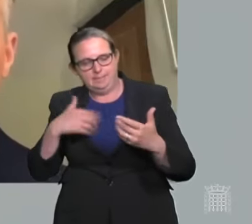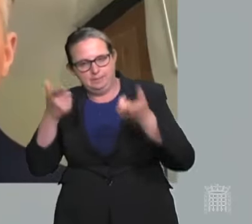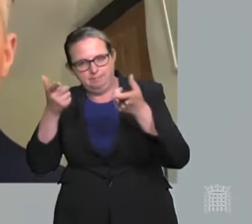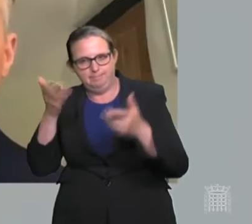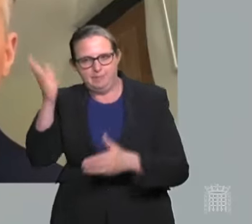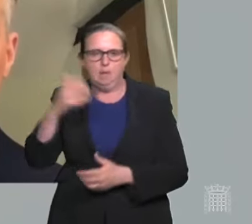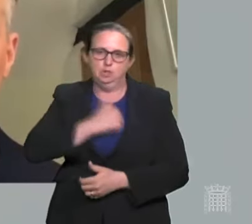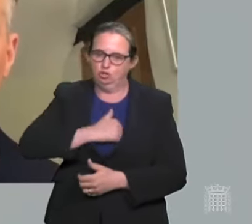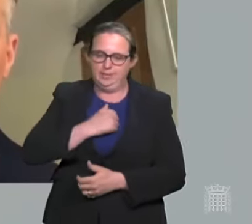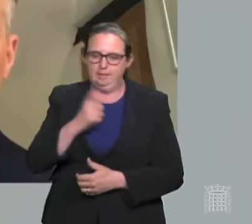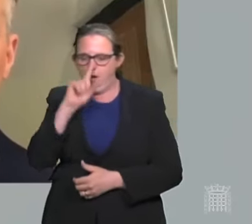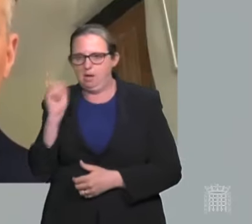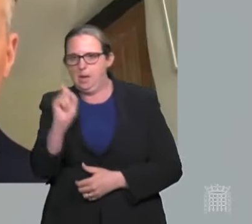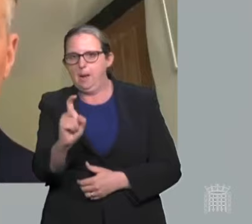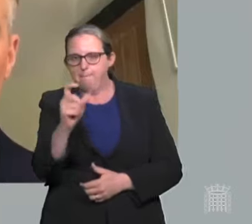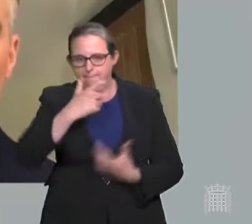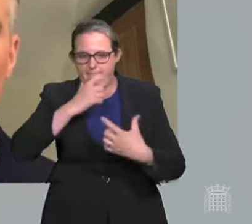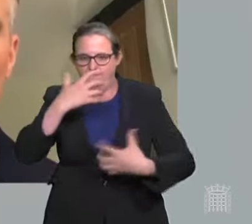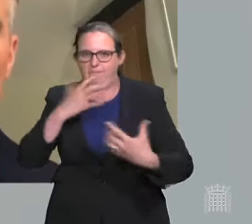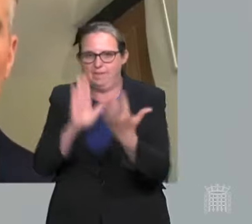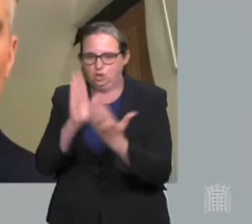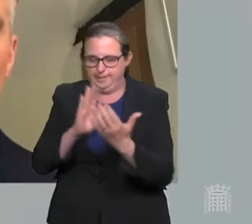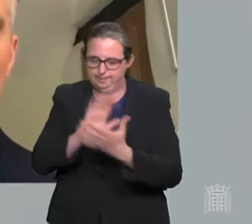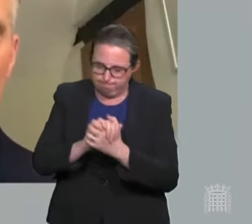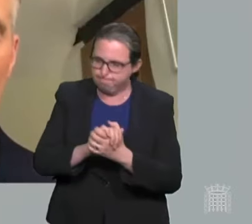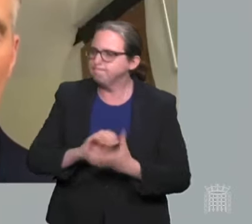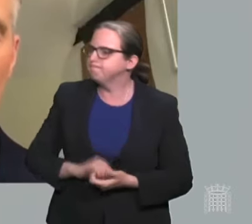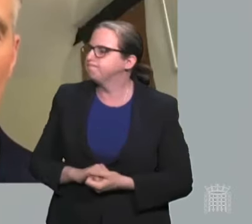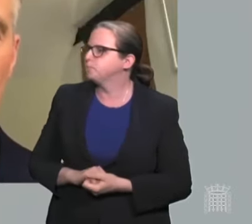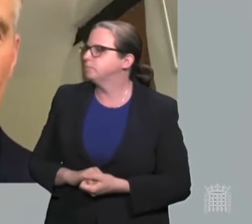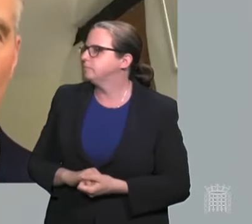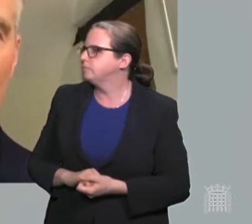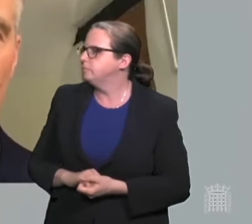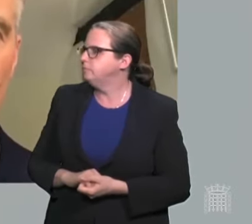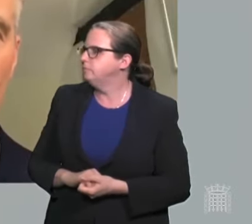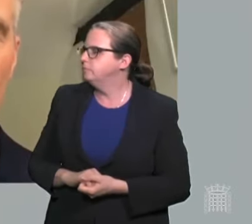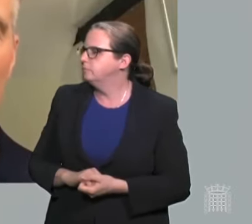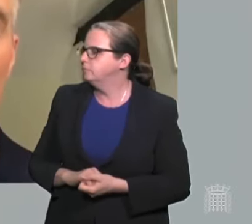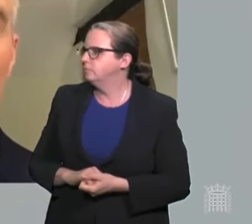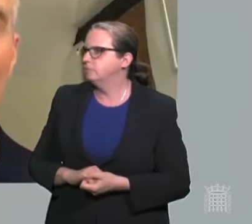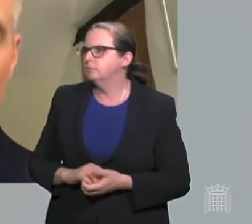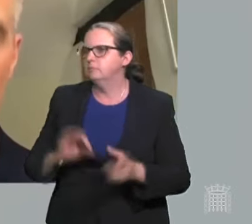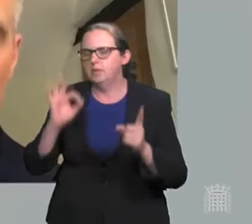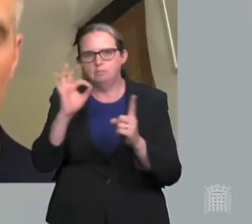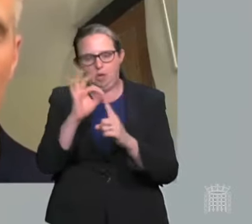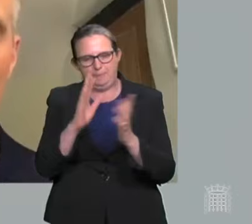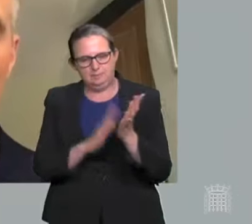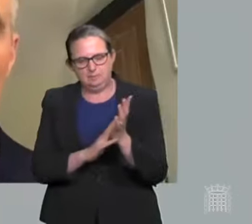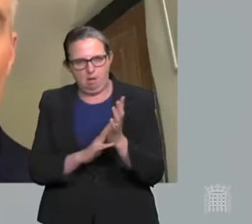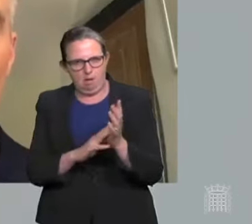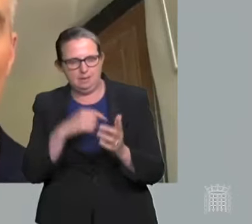The Prime Minister has confirmed that there will be contingency measures in place for winter.